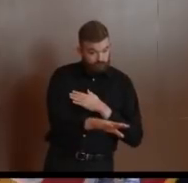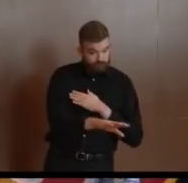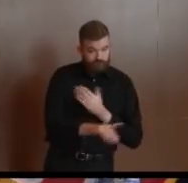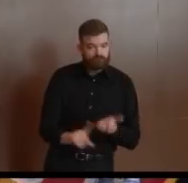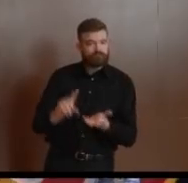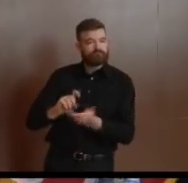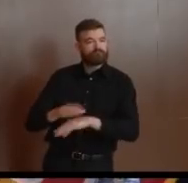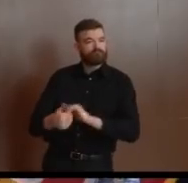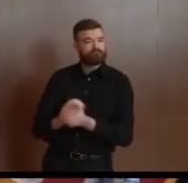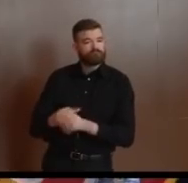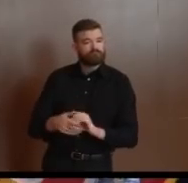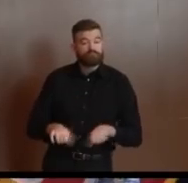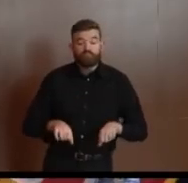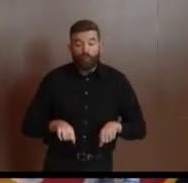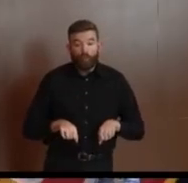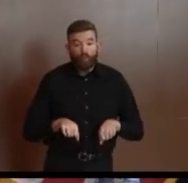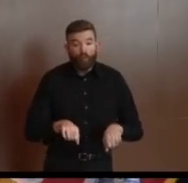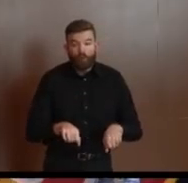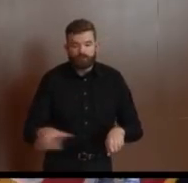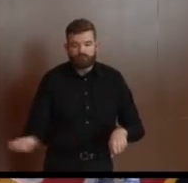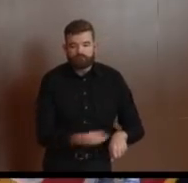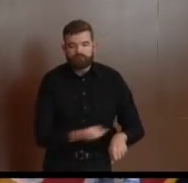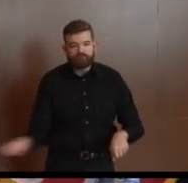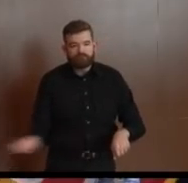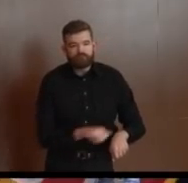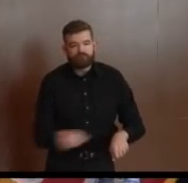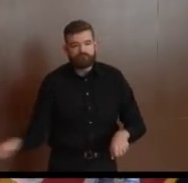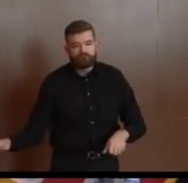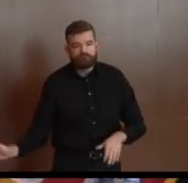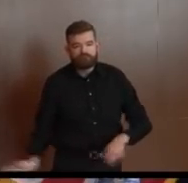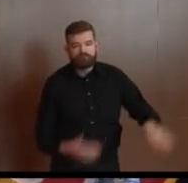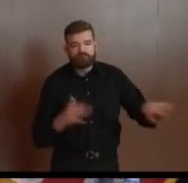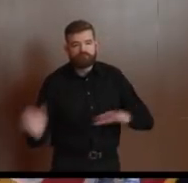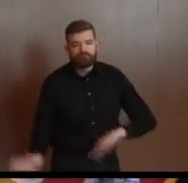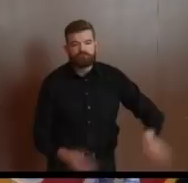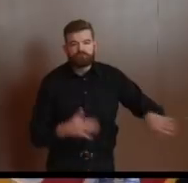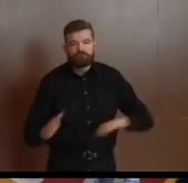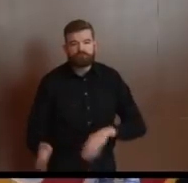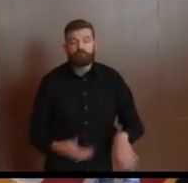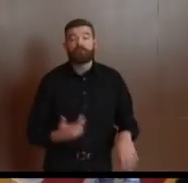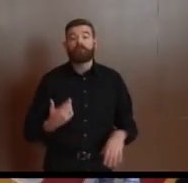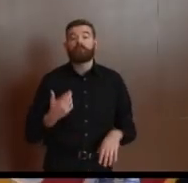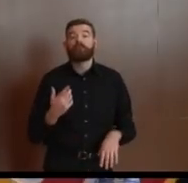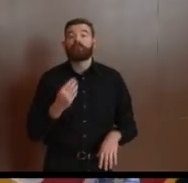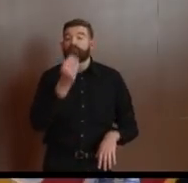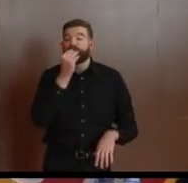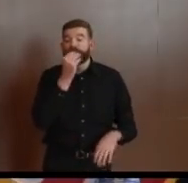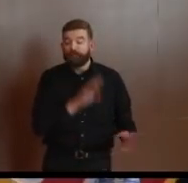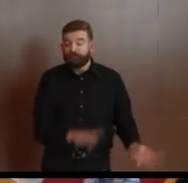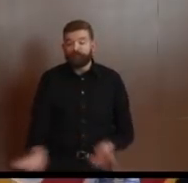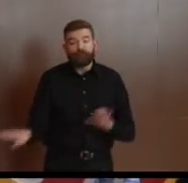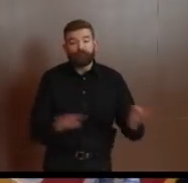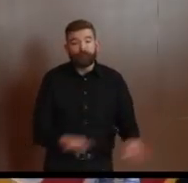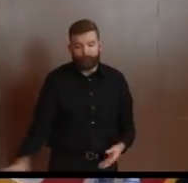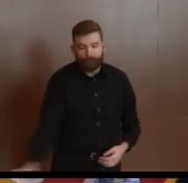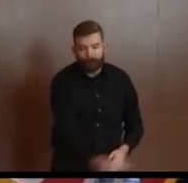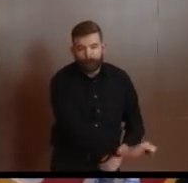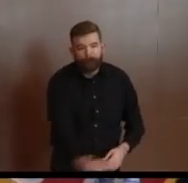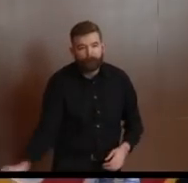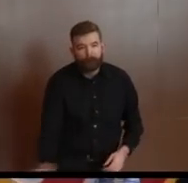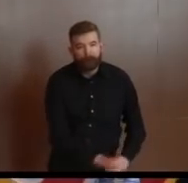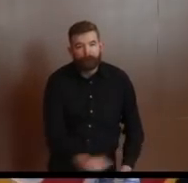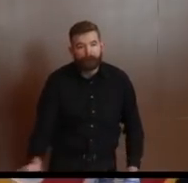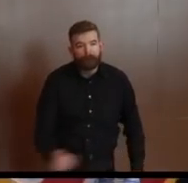they're still not implementing any specific limits on how many people can go in the store. Do you have